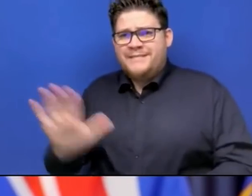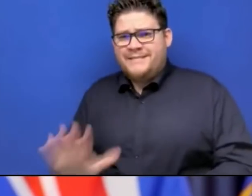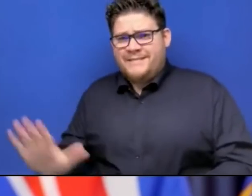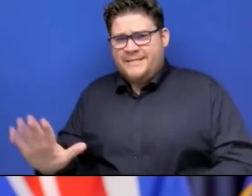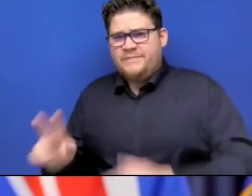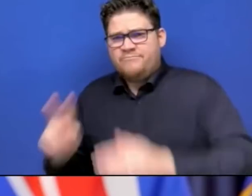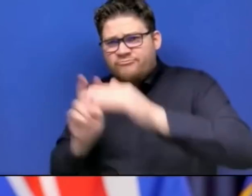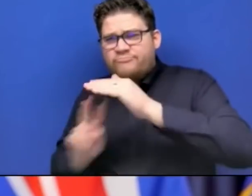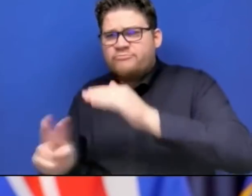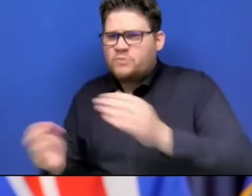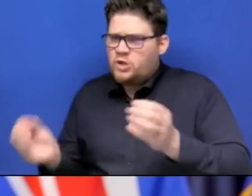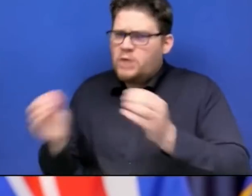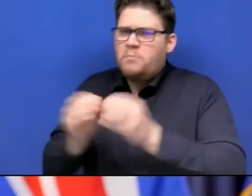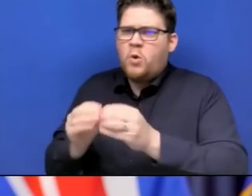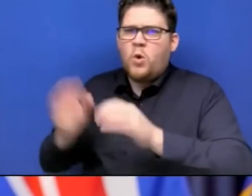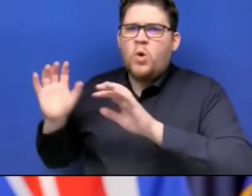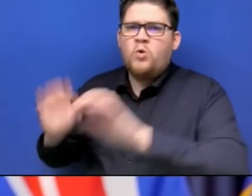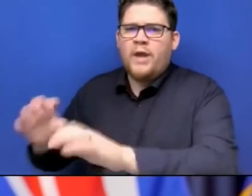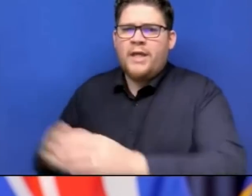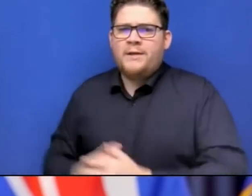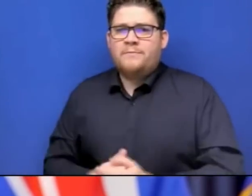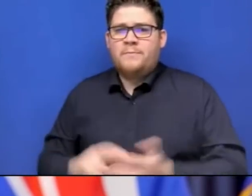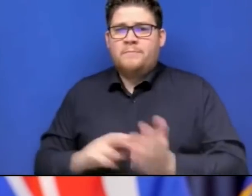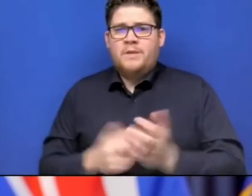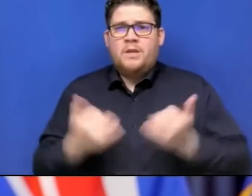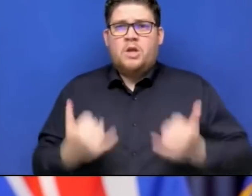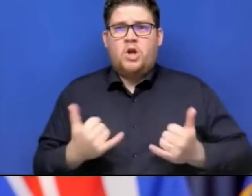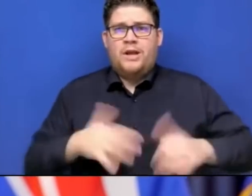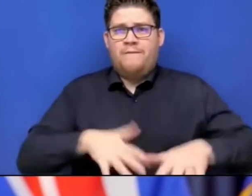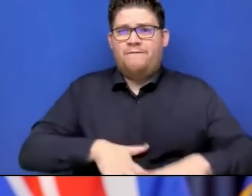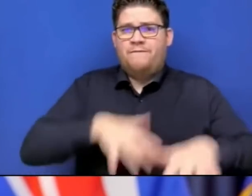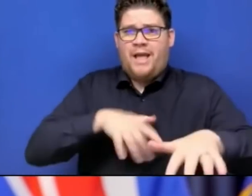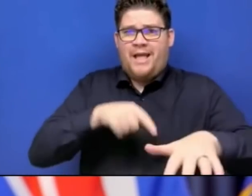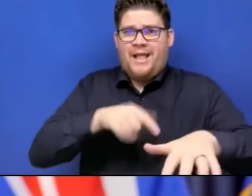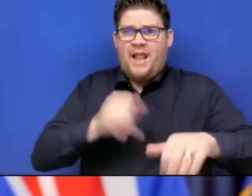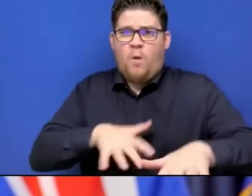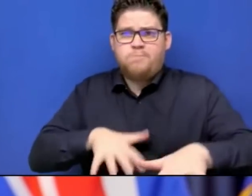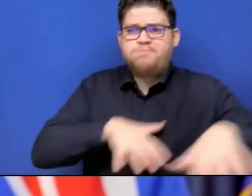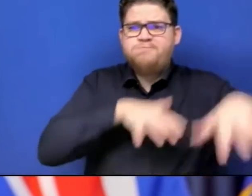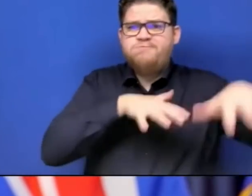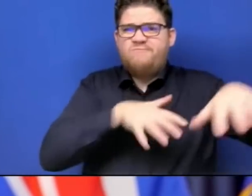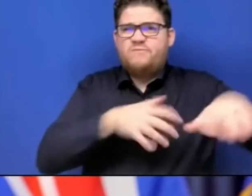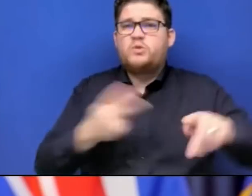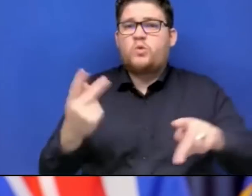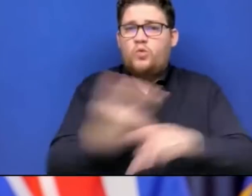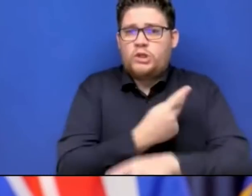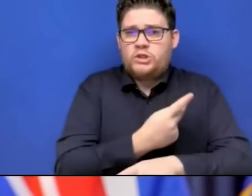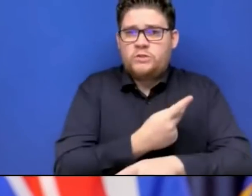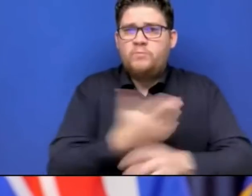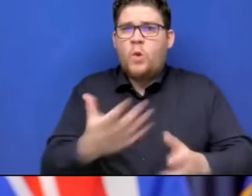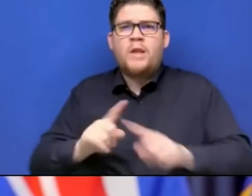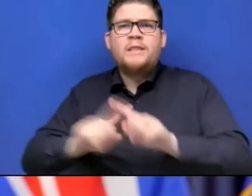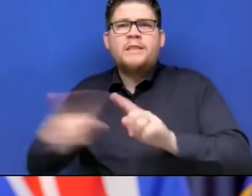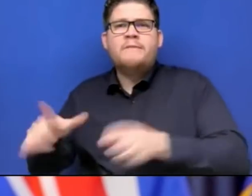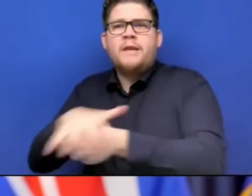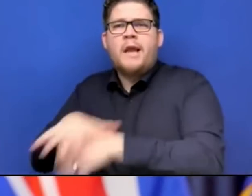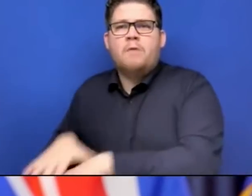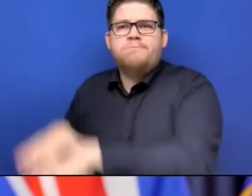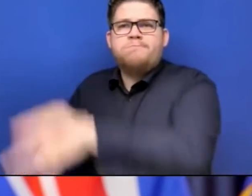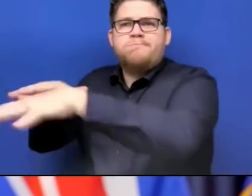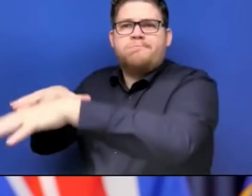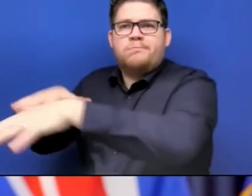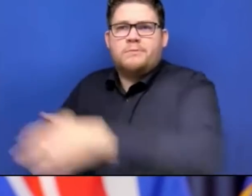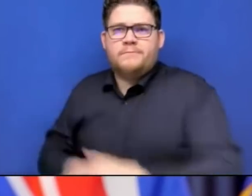of extreme rainfall that may worsen existing flooding or create new flooding. This storm may not have the same level of